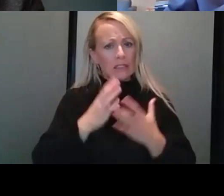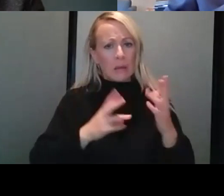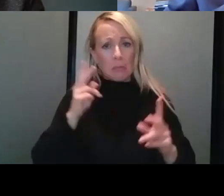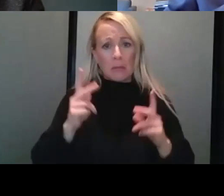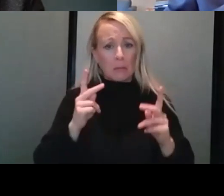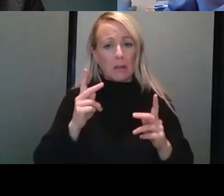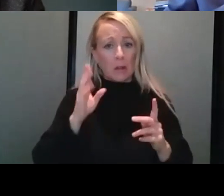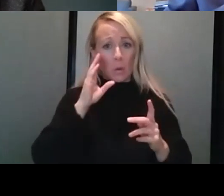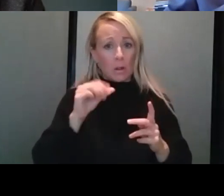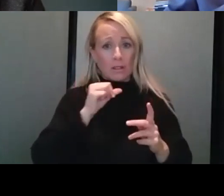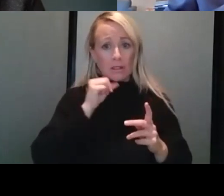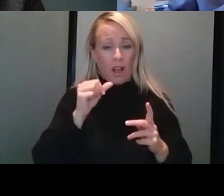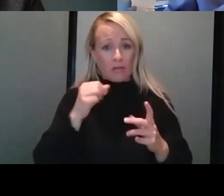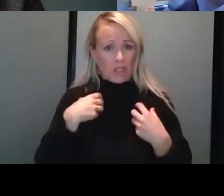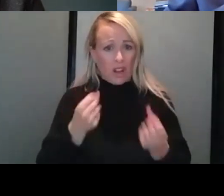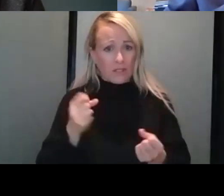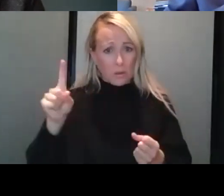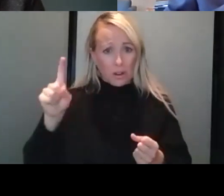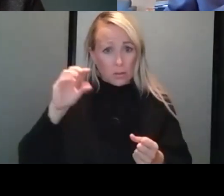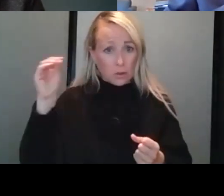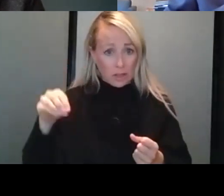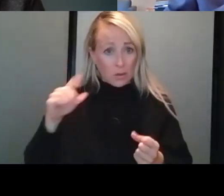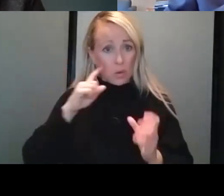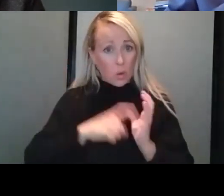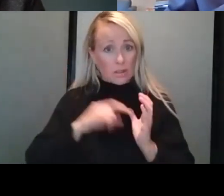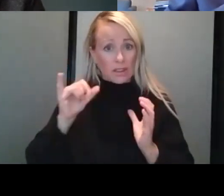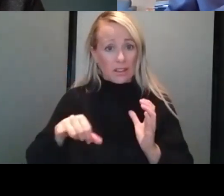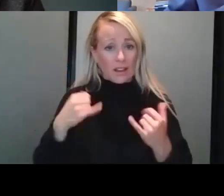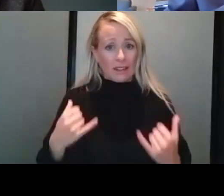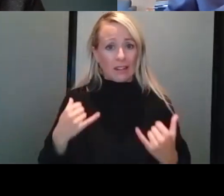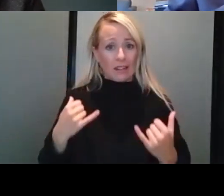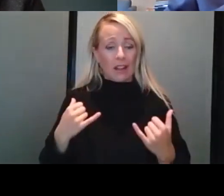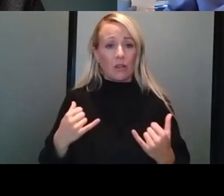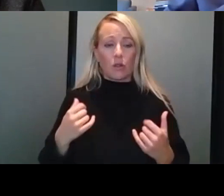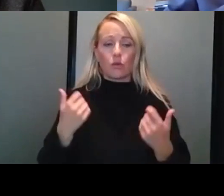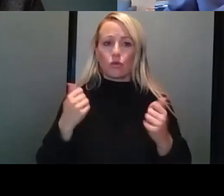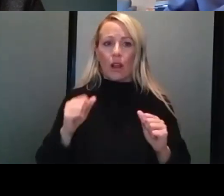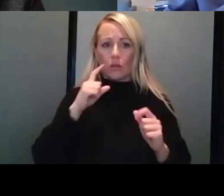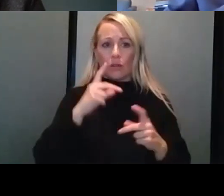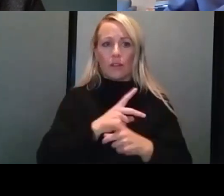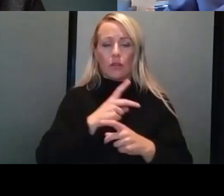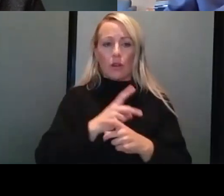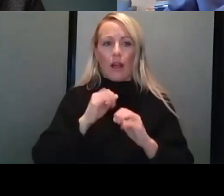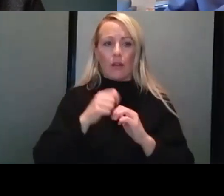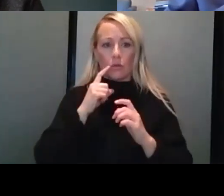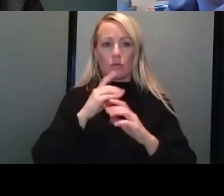not get completely better. And so attacking this on the front of vaccine is the only way to go.